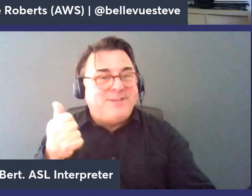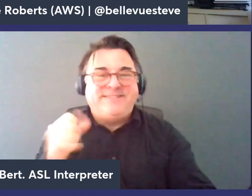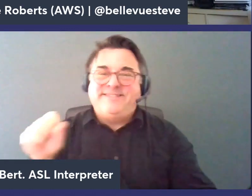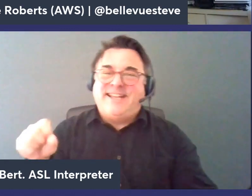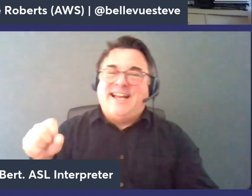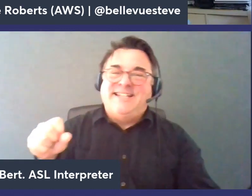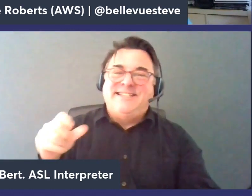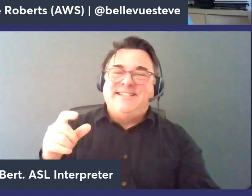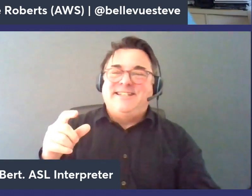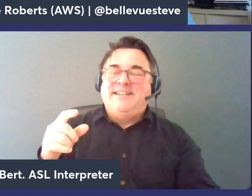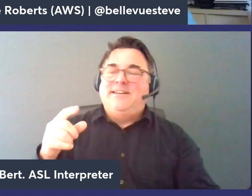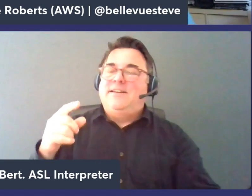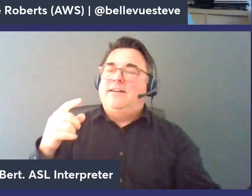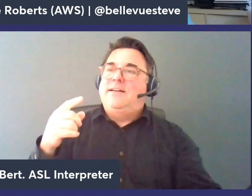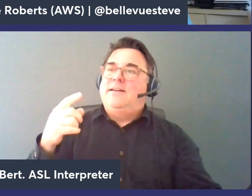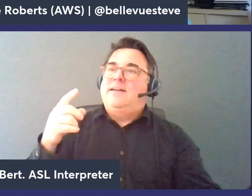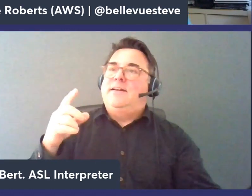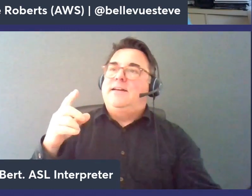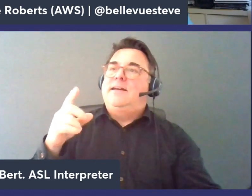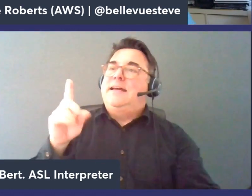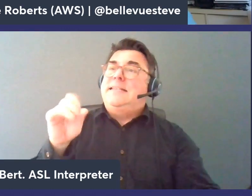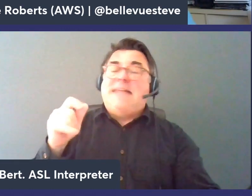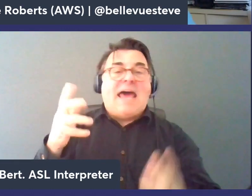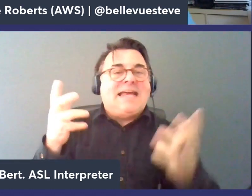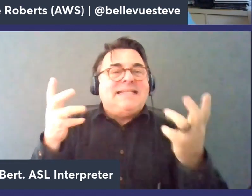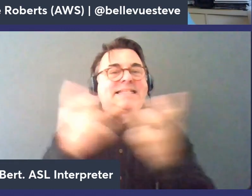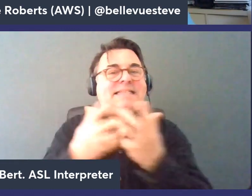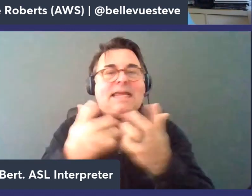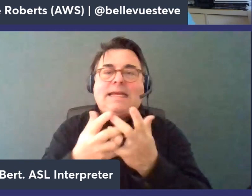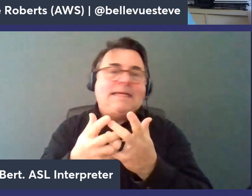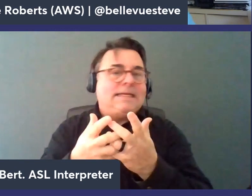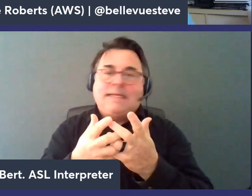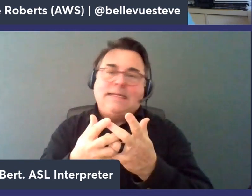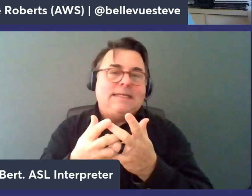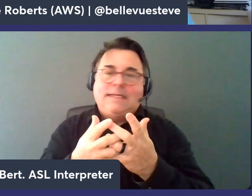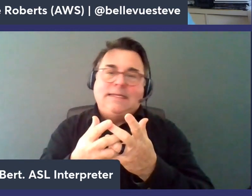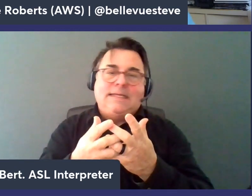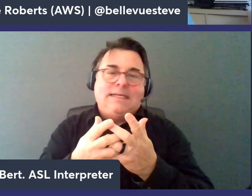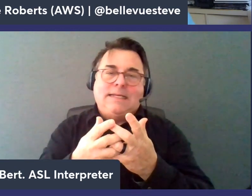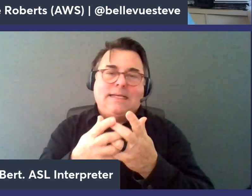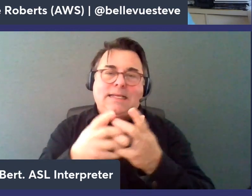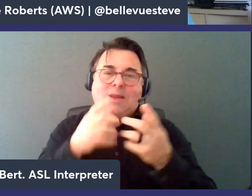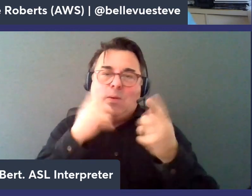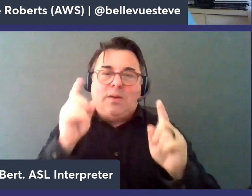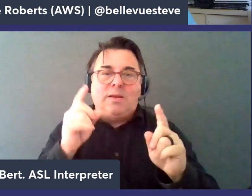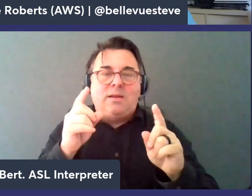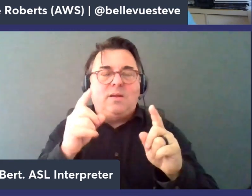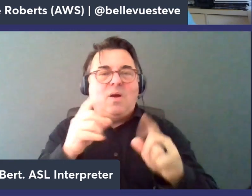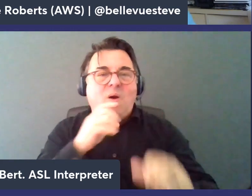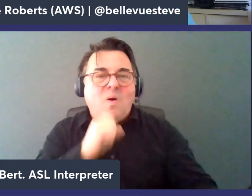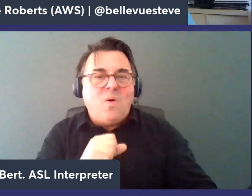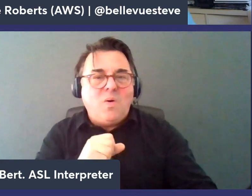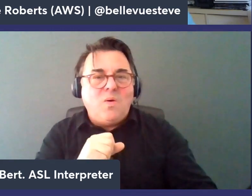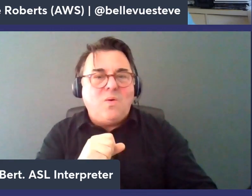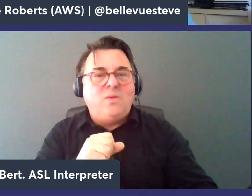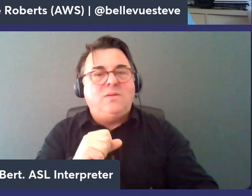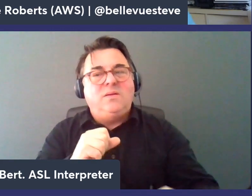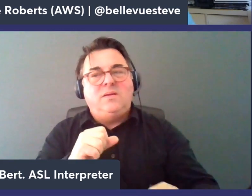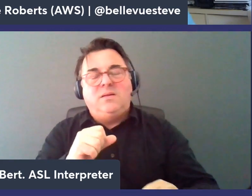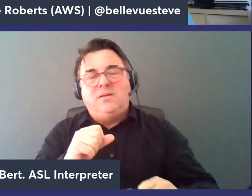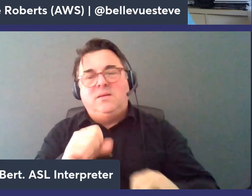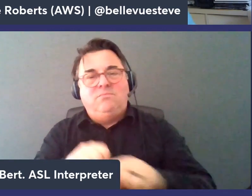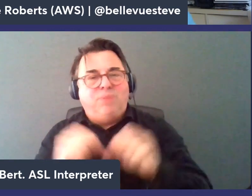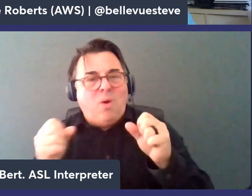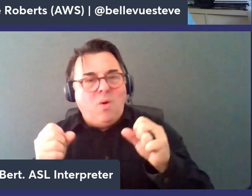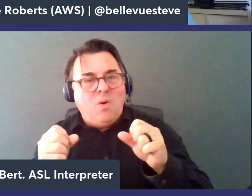thinking data is never fun right it always adds complexity uh you know what's at a date which transactions actually